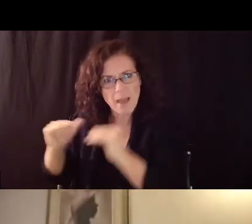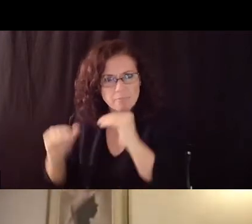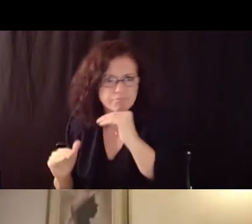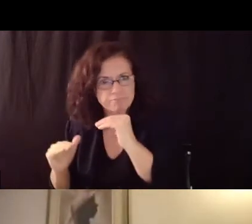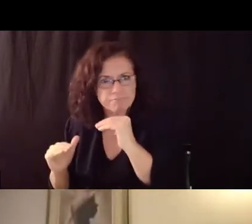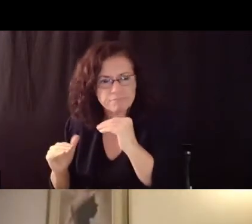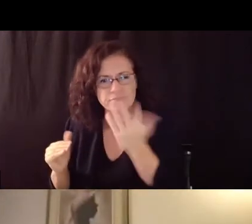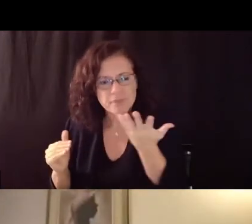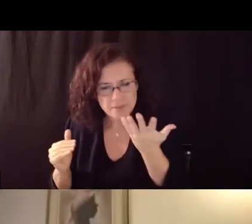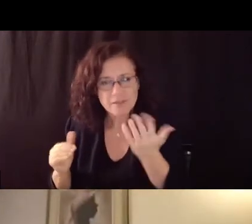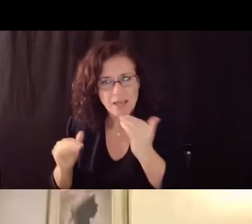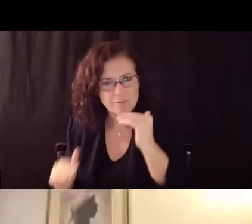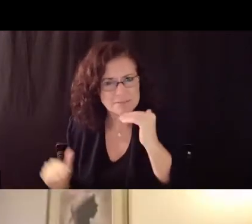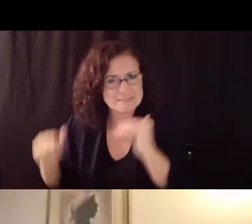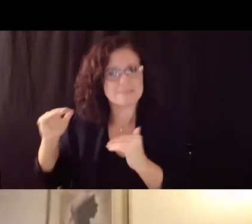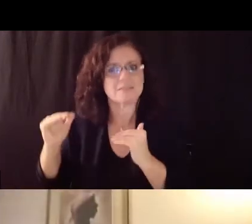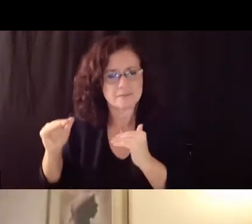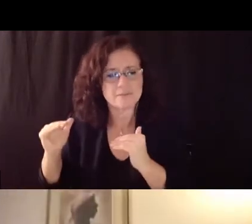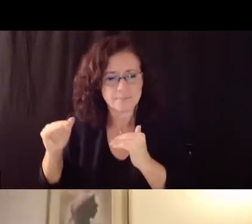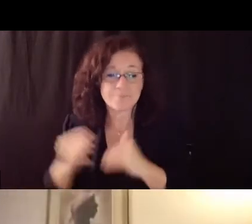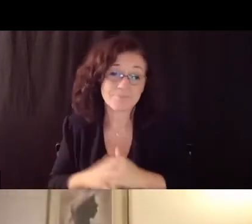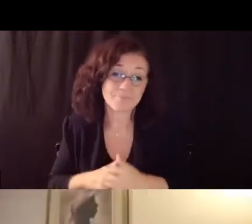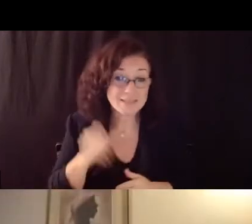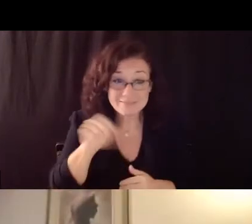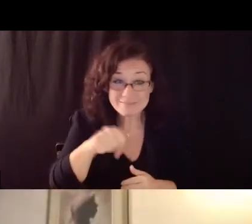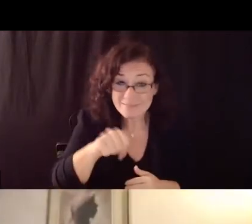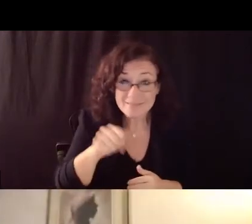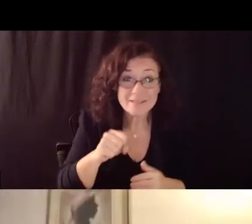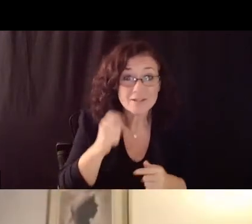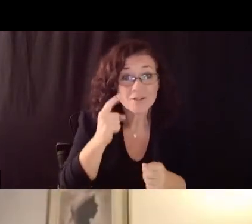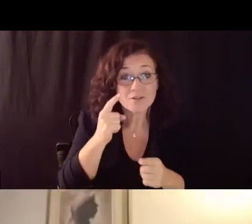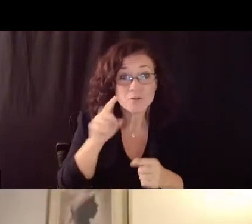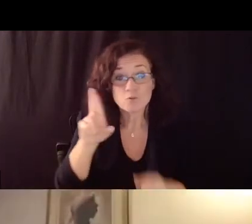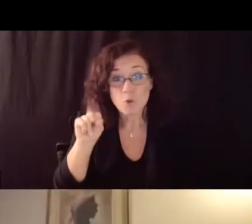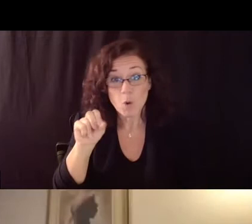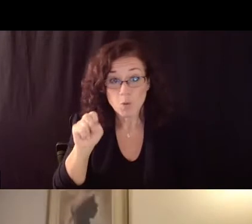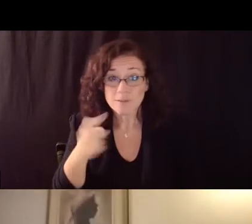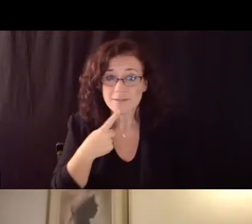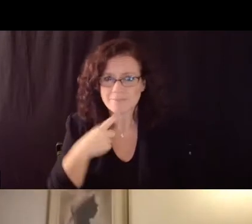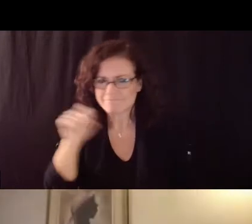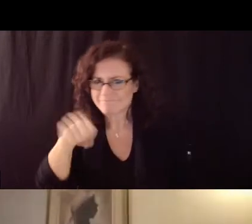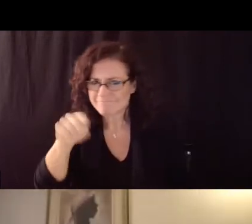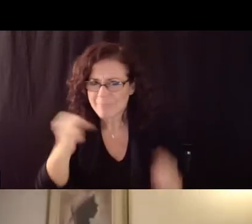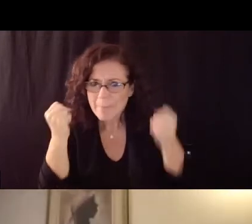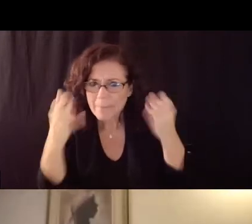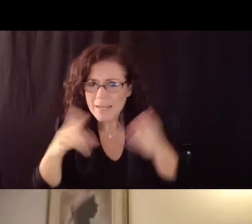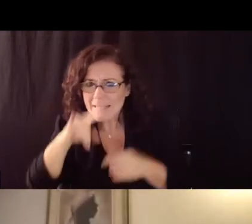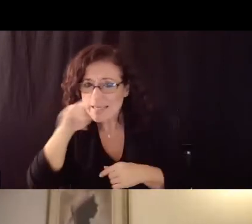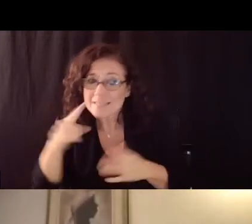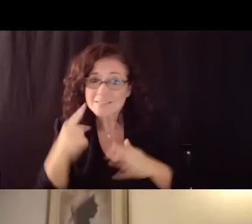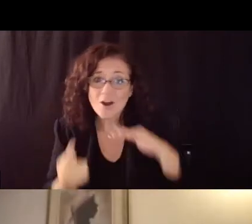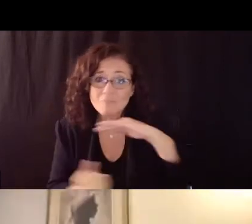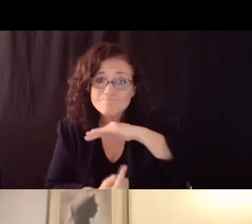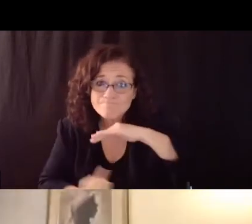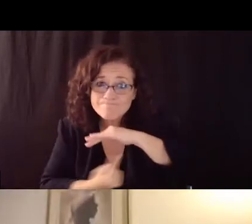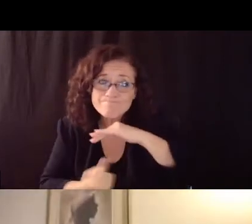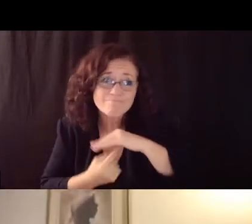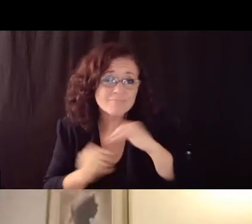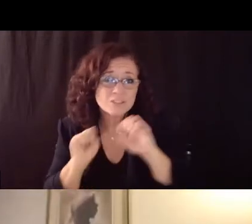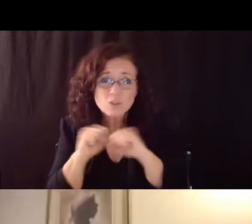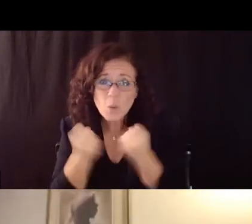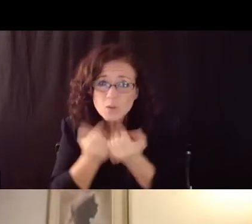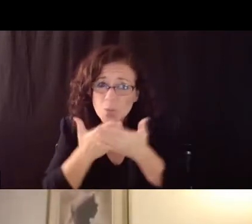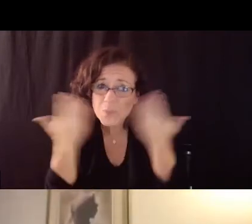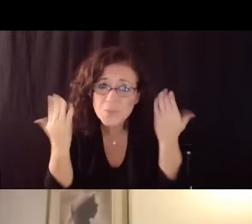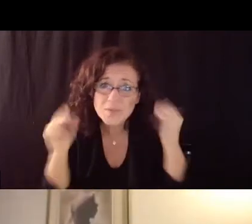counseling you know kids being cooped up you know um and and the social isolation etc etc you know